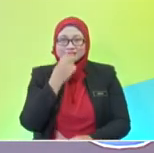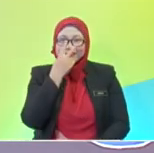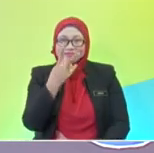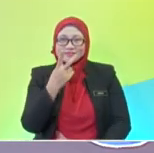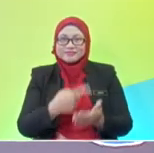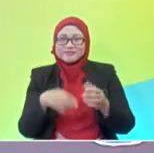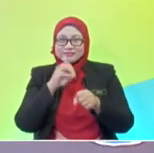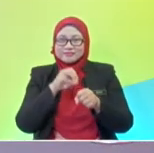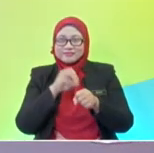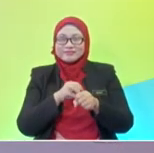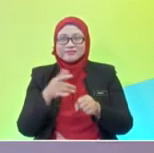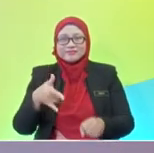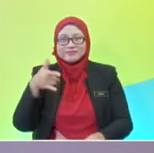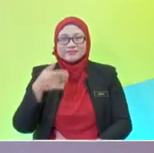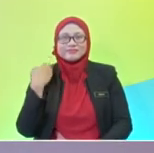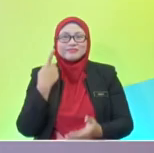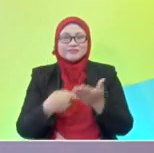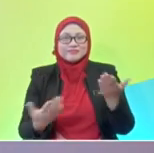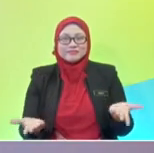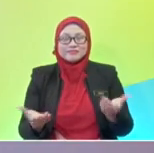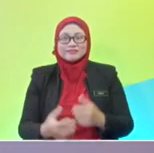what I've got. I'll show it to you.